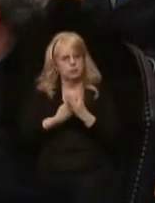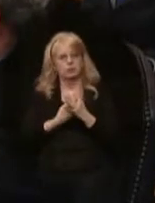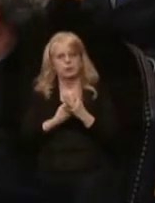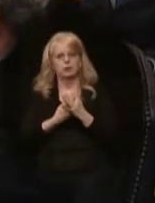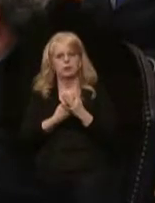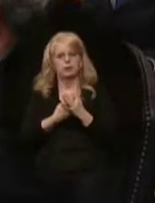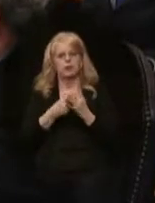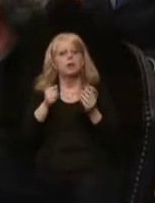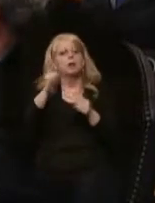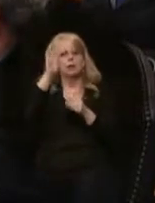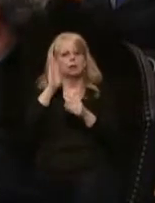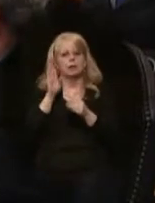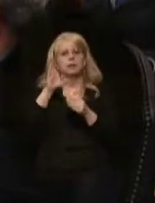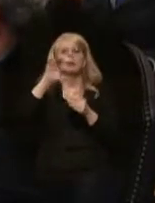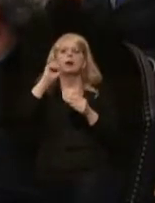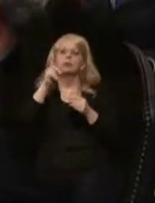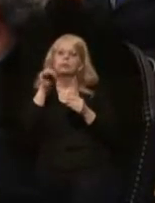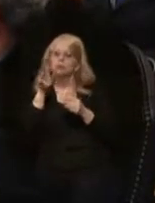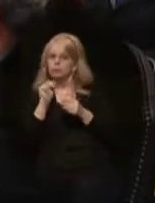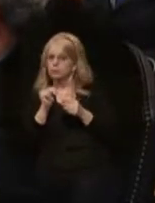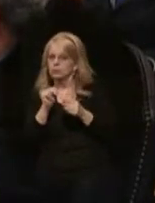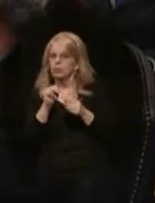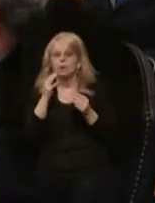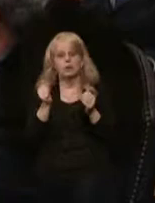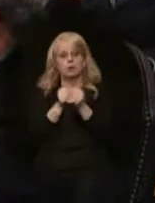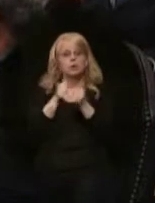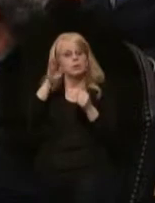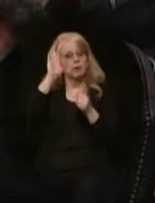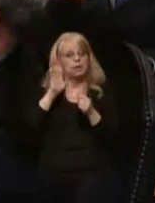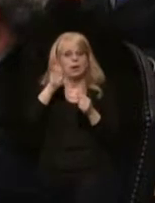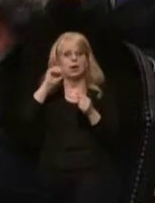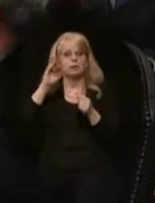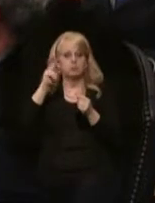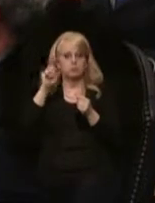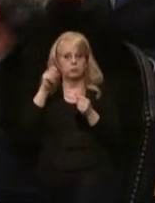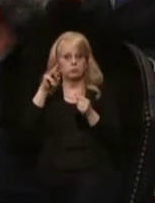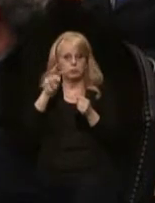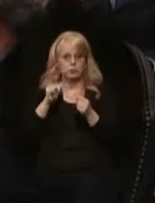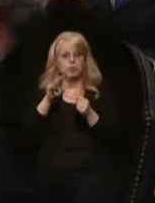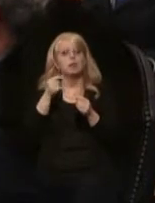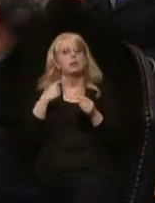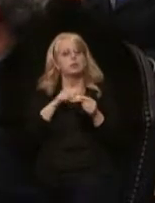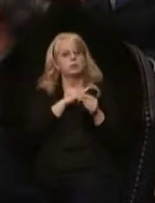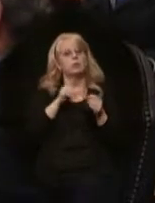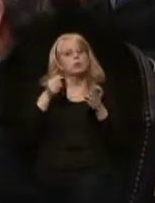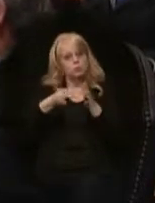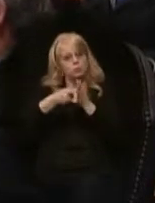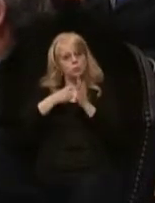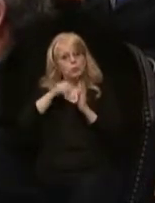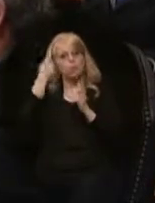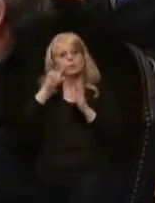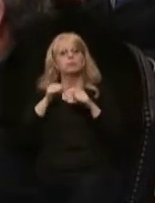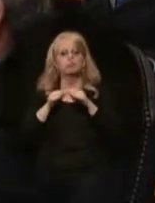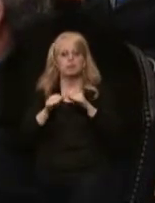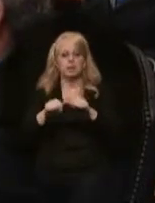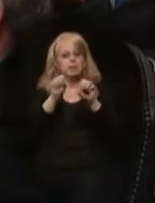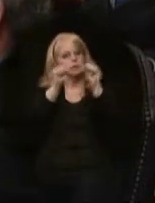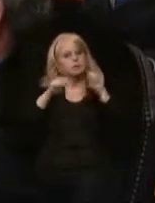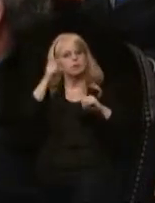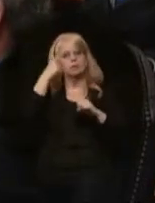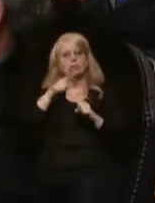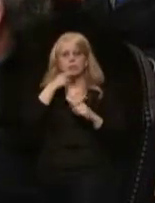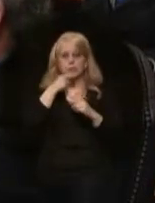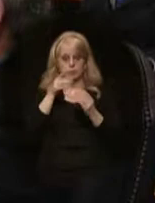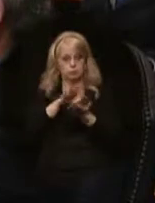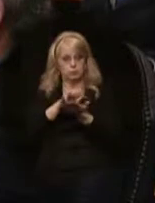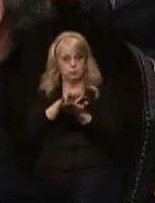The Alaska Constitution. Under Alaska's Constitution, the legislature is required to maintain a system of public schools